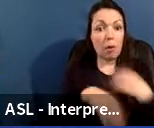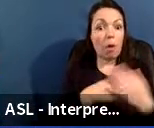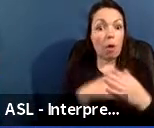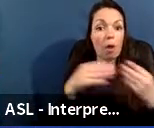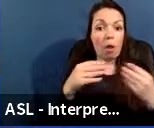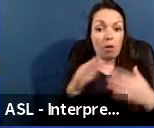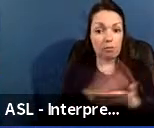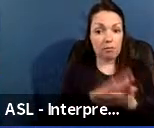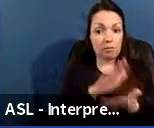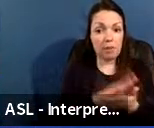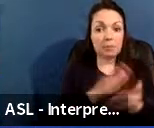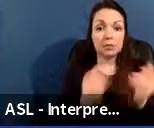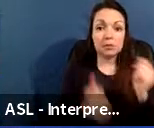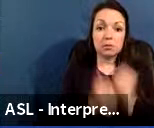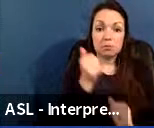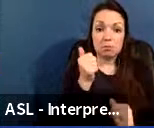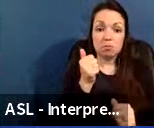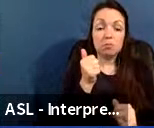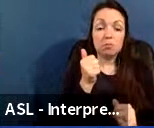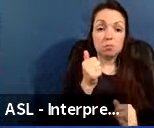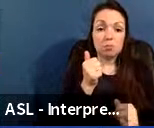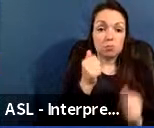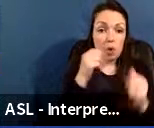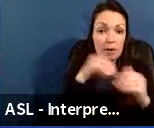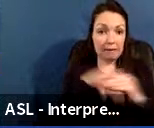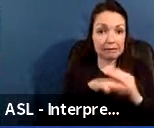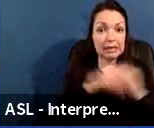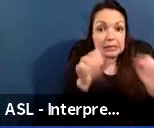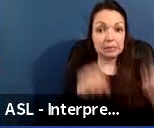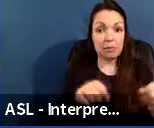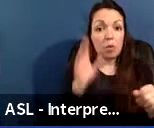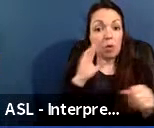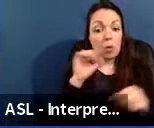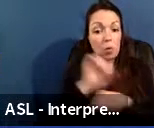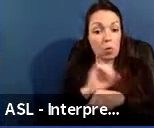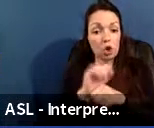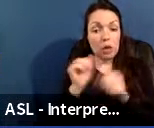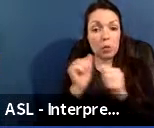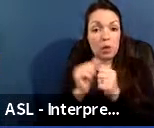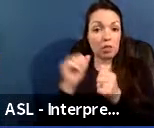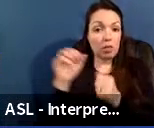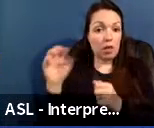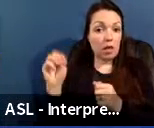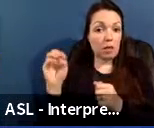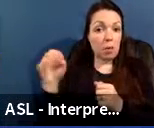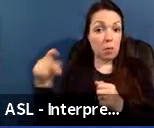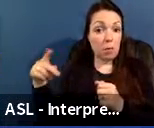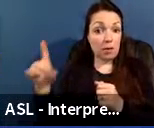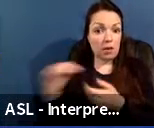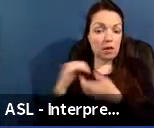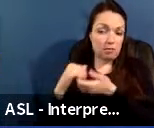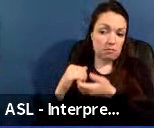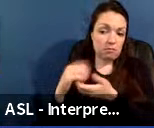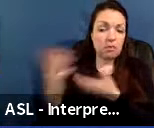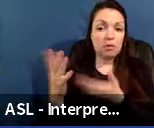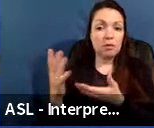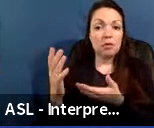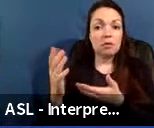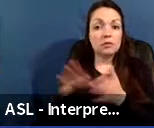working closely with the mayor's office for people with disabilities to develop a long-term ADA capital investment strategy.